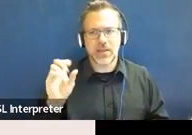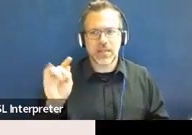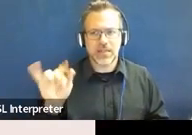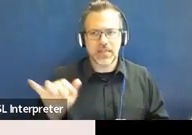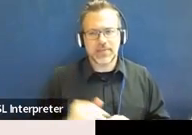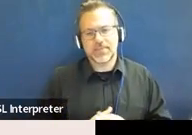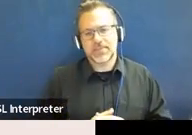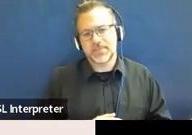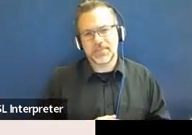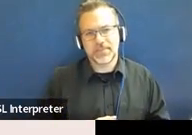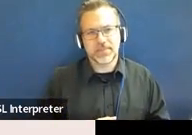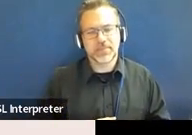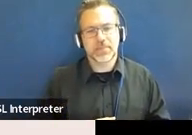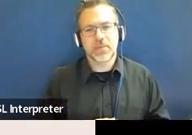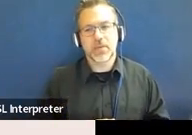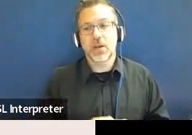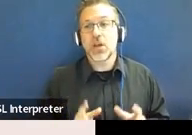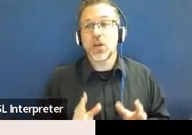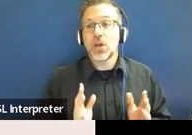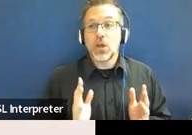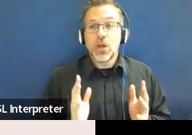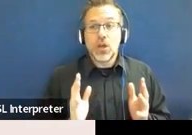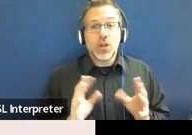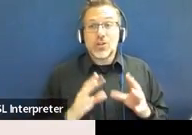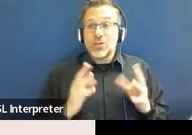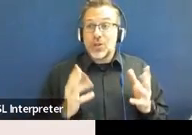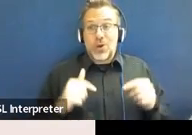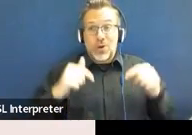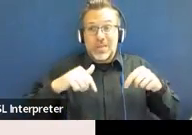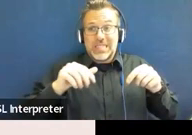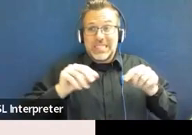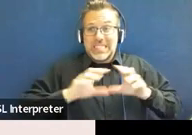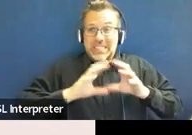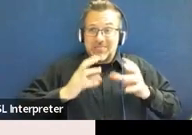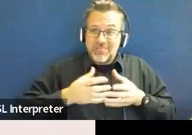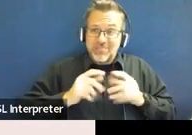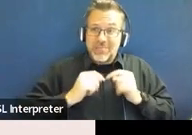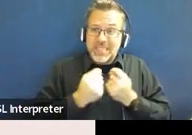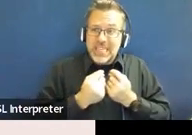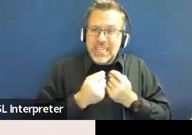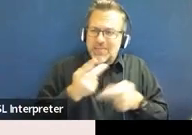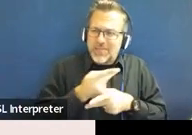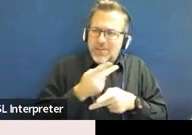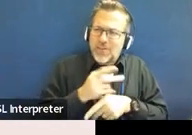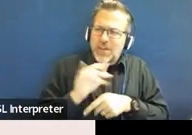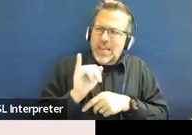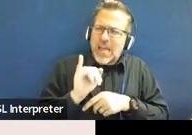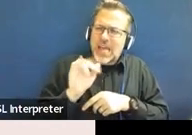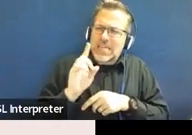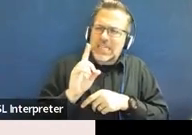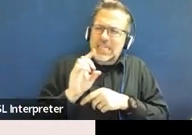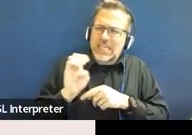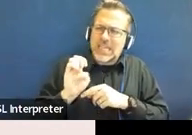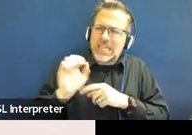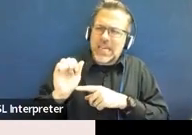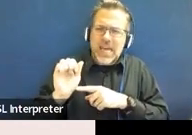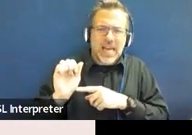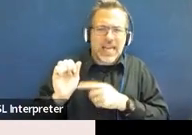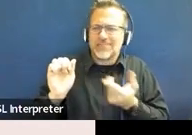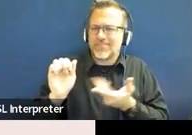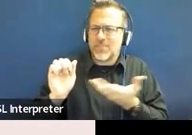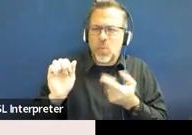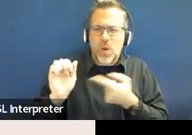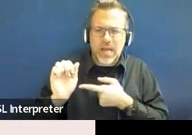So, we as a team really had to take a look at what does IDEA say, and how are we looking at this? What is our process